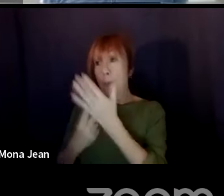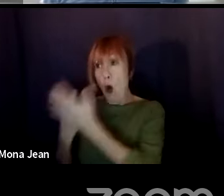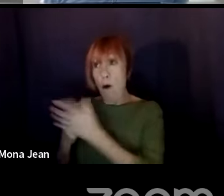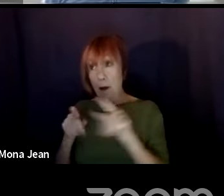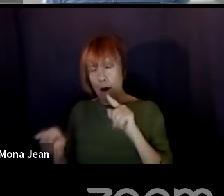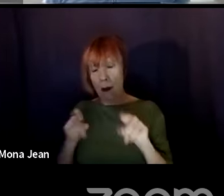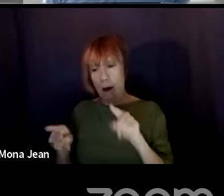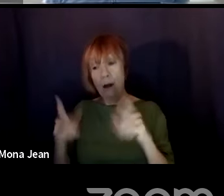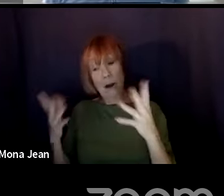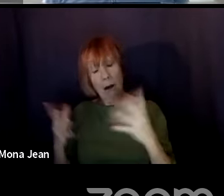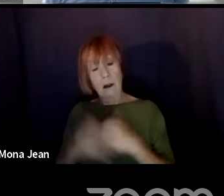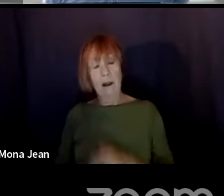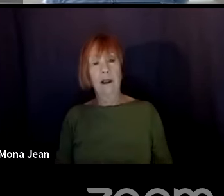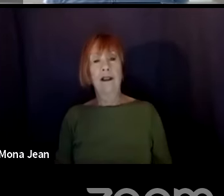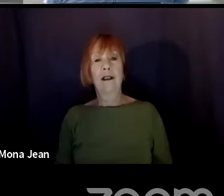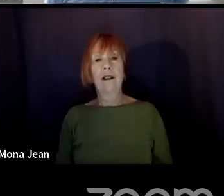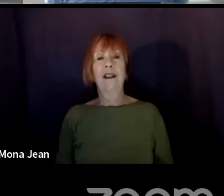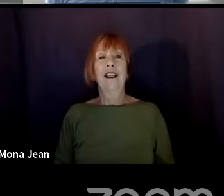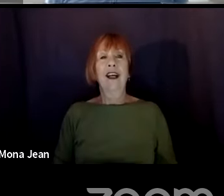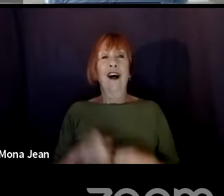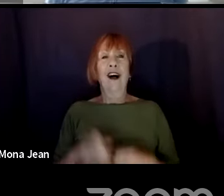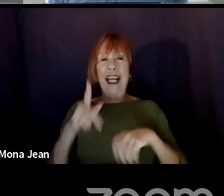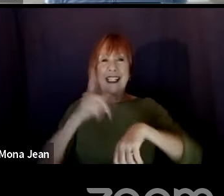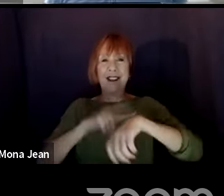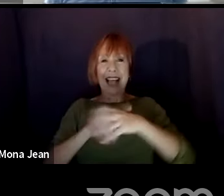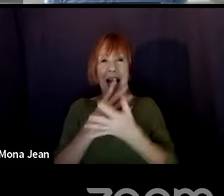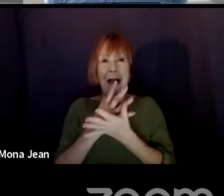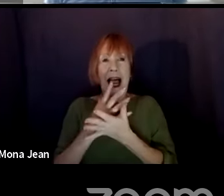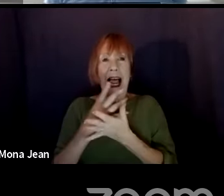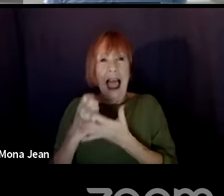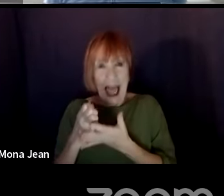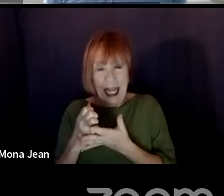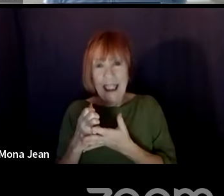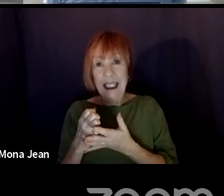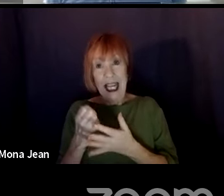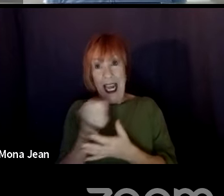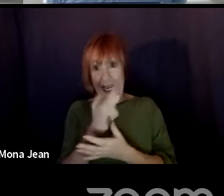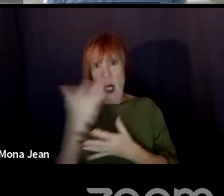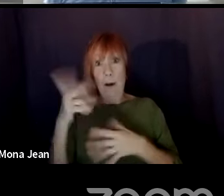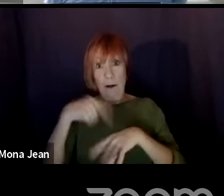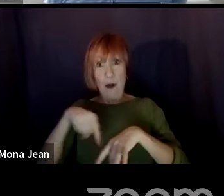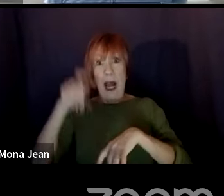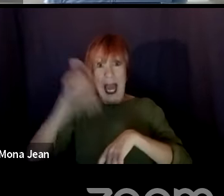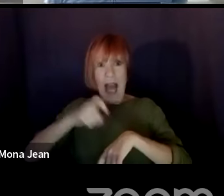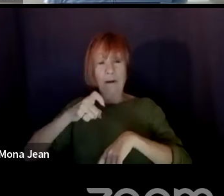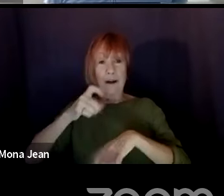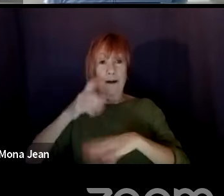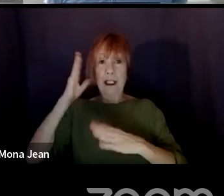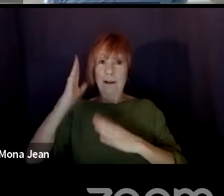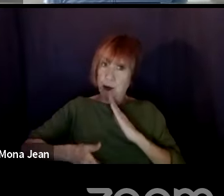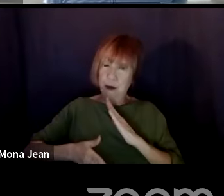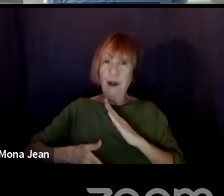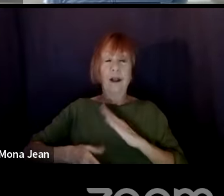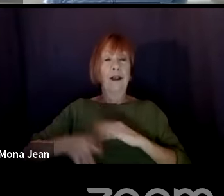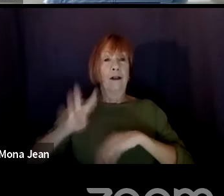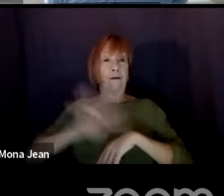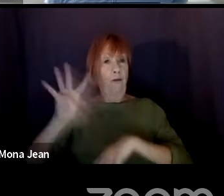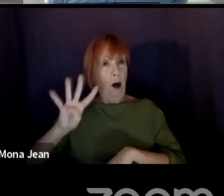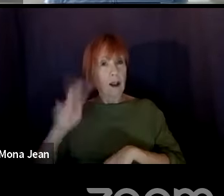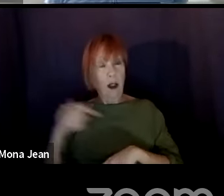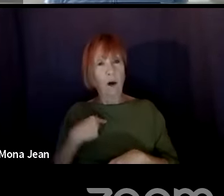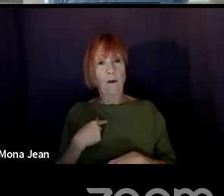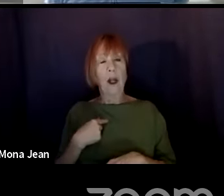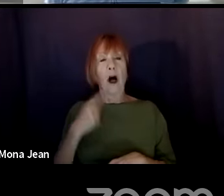so we're going to start running short on time, and a couple of you guys have hard outs at four o'clock, so I'm going to burn through this last, I got one last question,